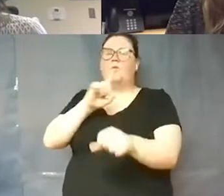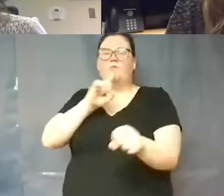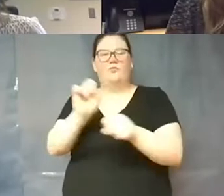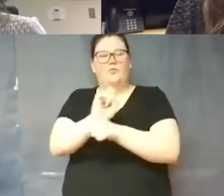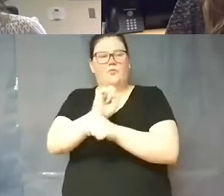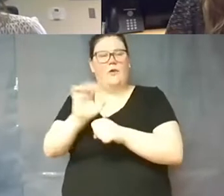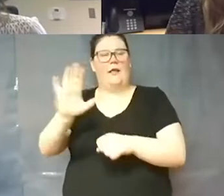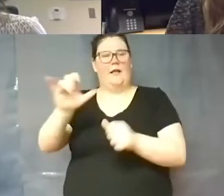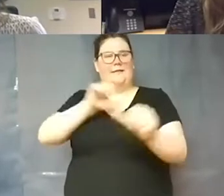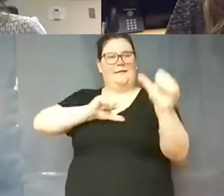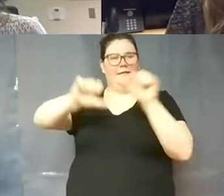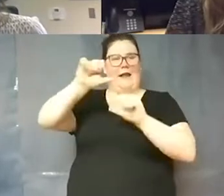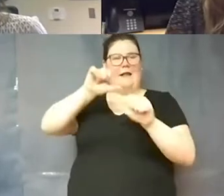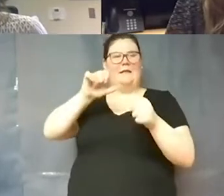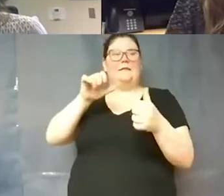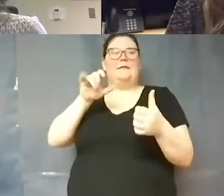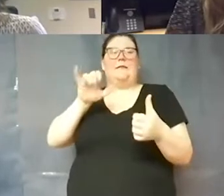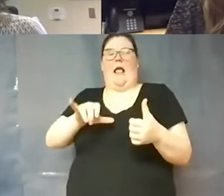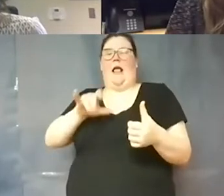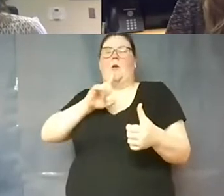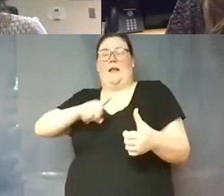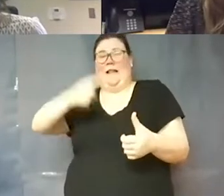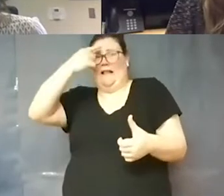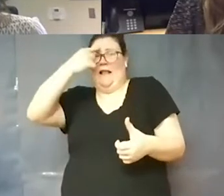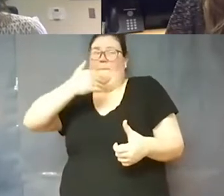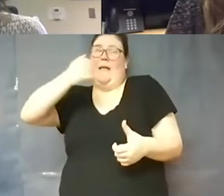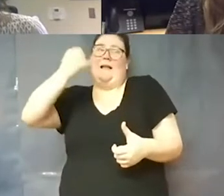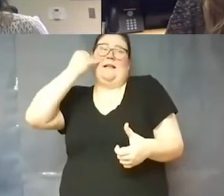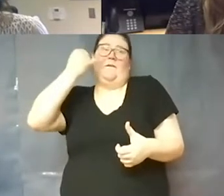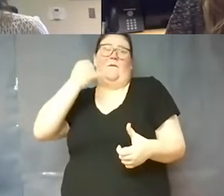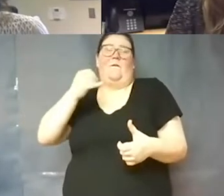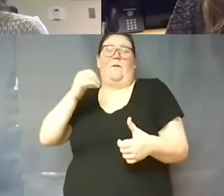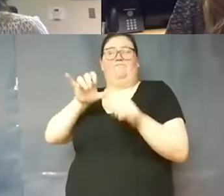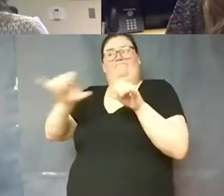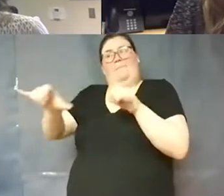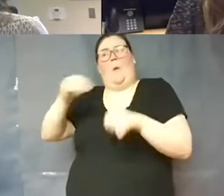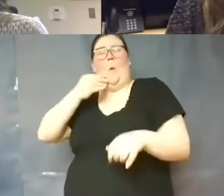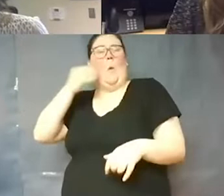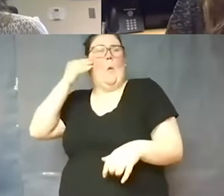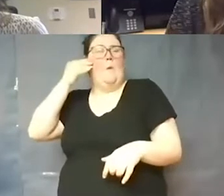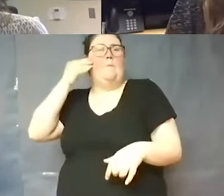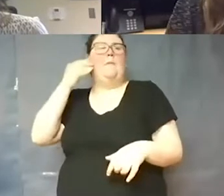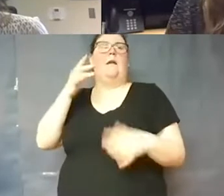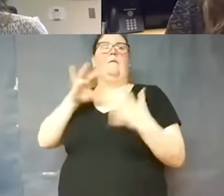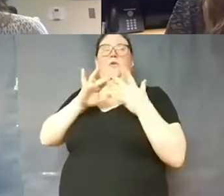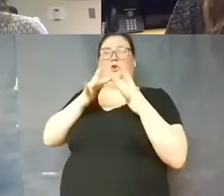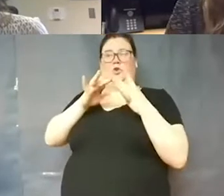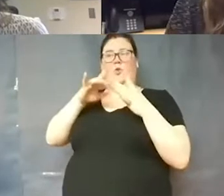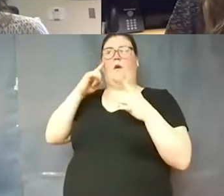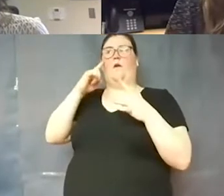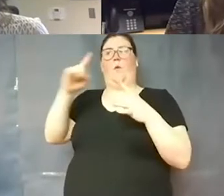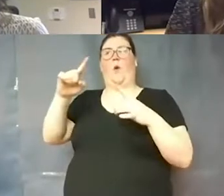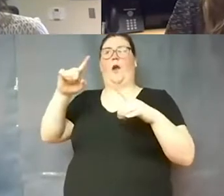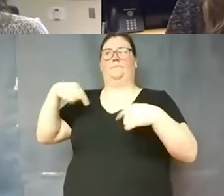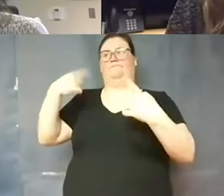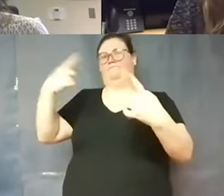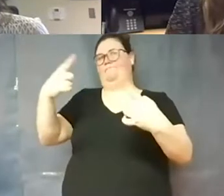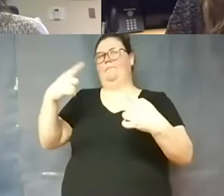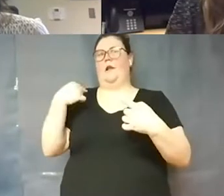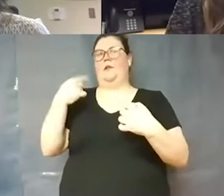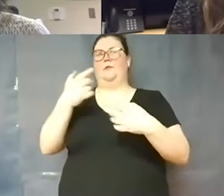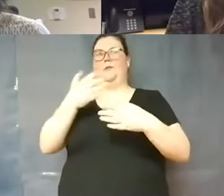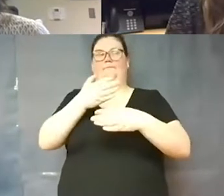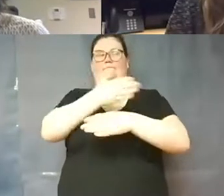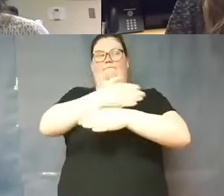science that they really do think that it would be best if we were at home it's virtual for uh until we are out of these advanced stages